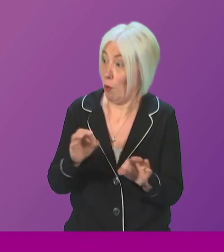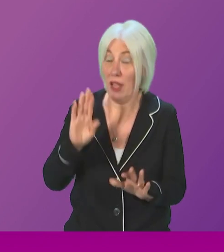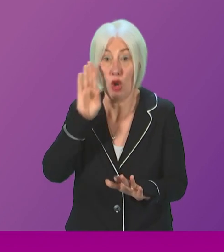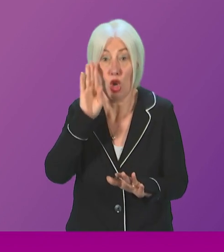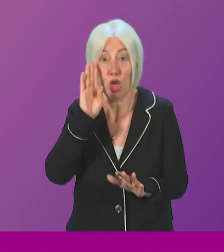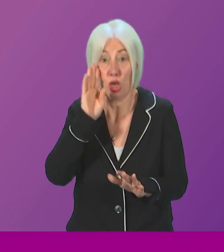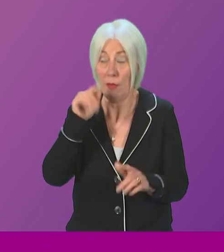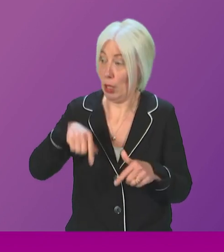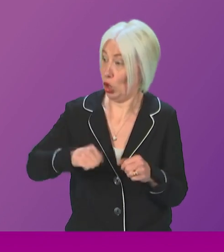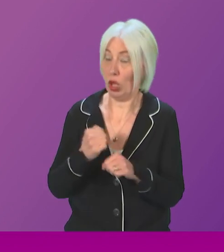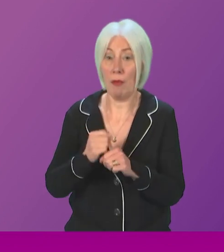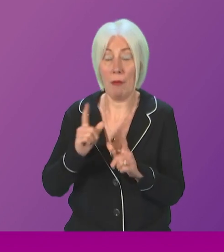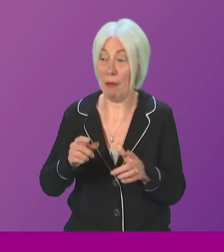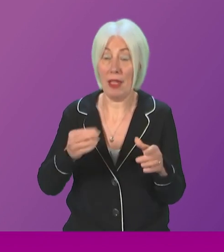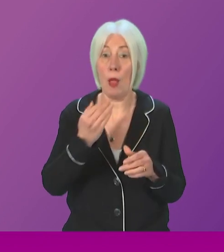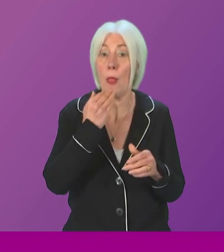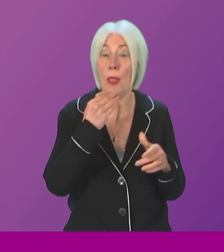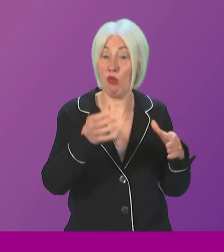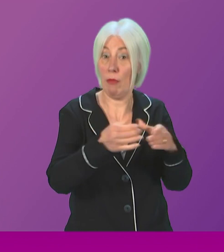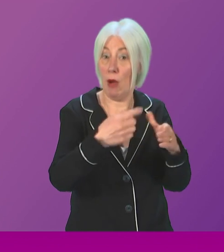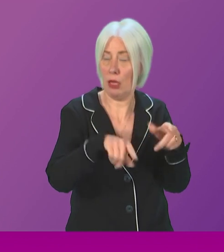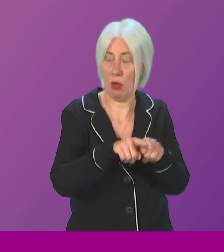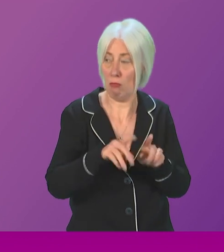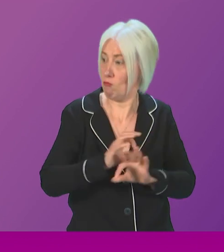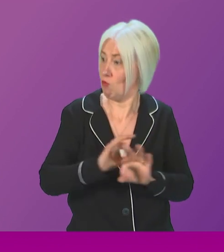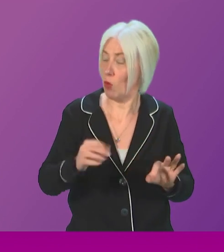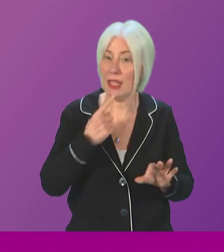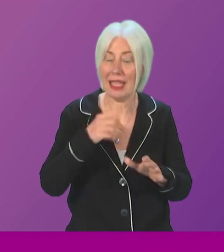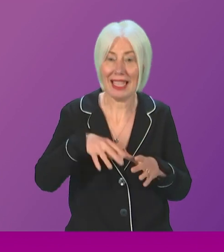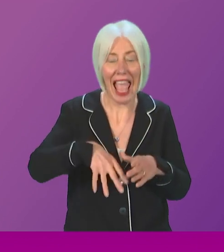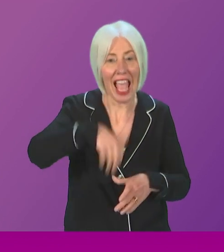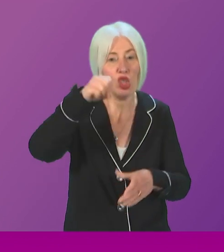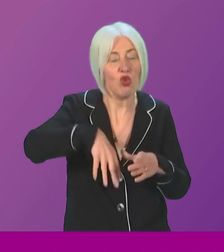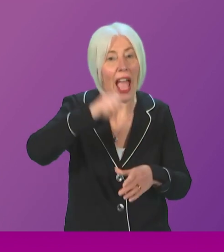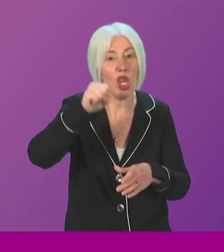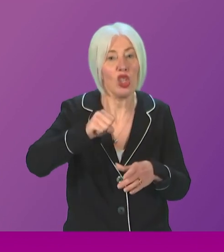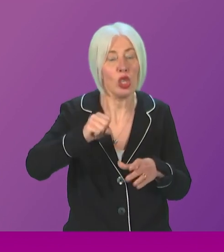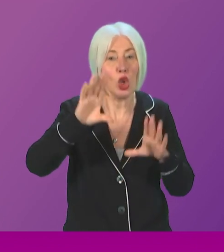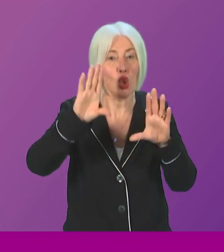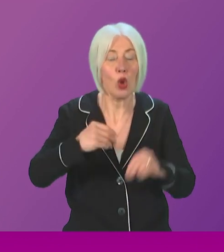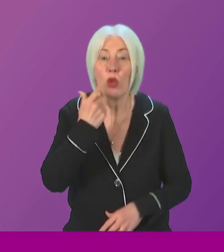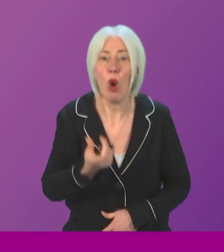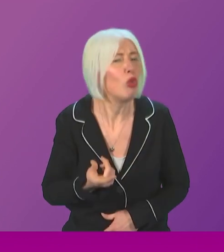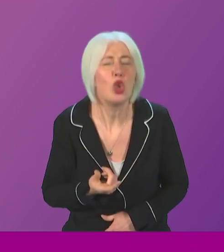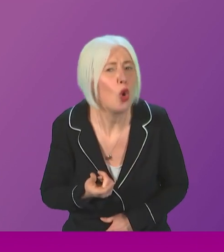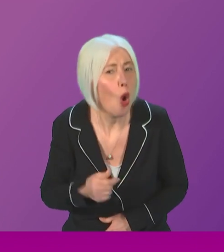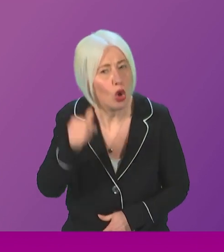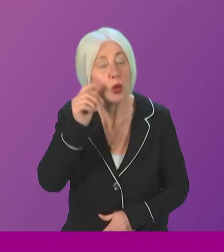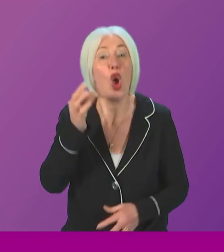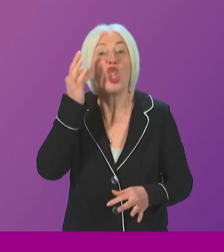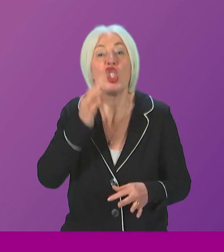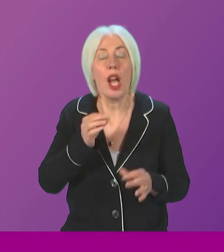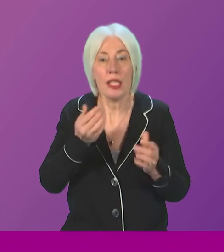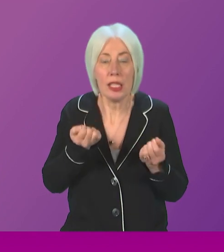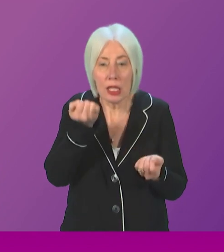certainly not just in the Scottish Government, but also in the Green Party, have said that extraction has to stop tomorrow, because we understand that a just transition